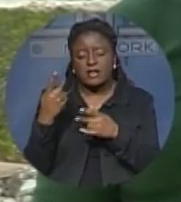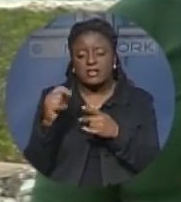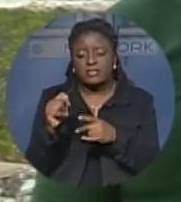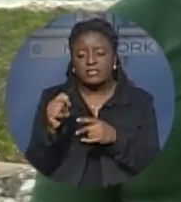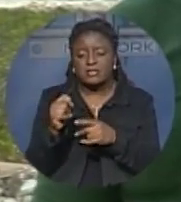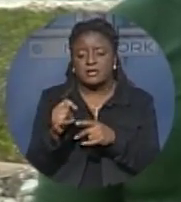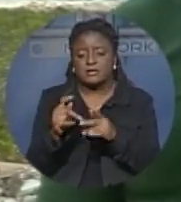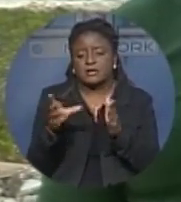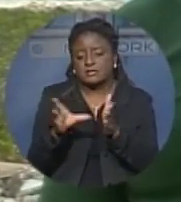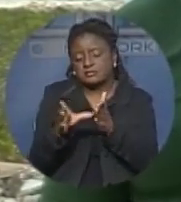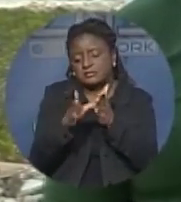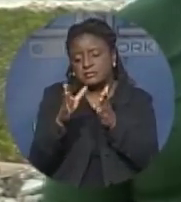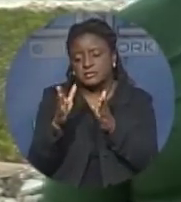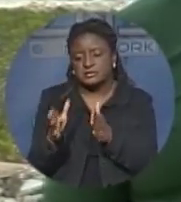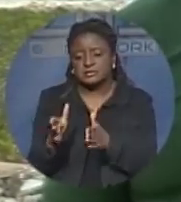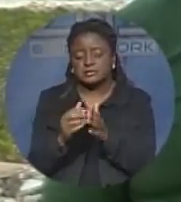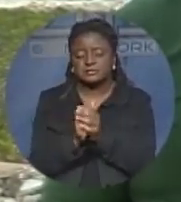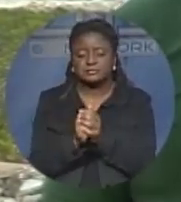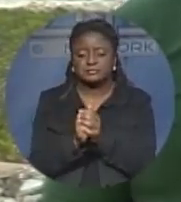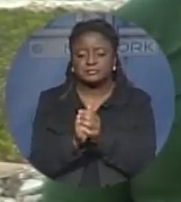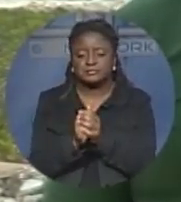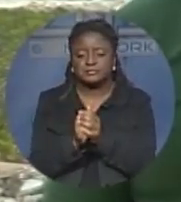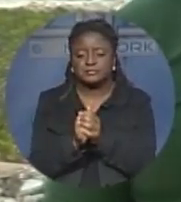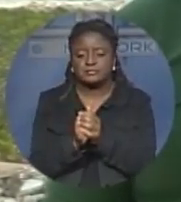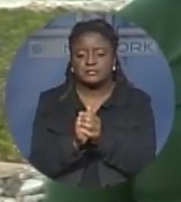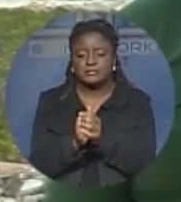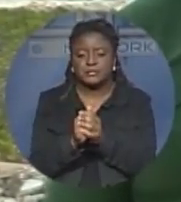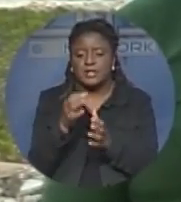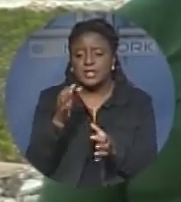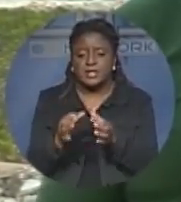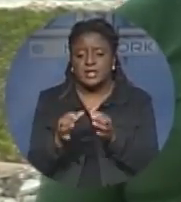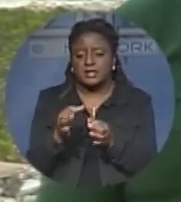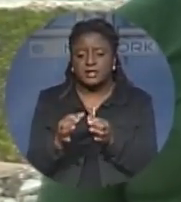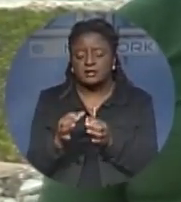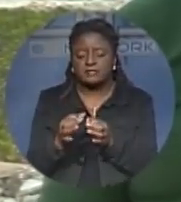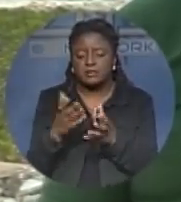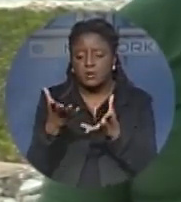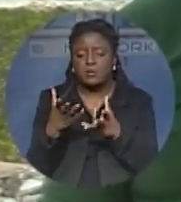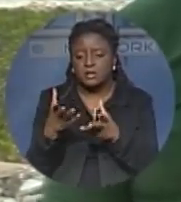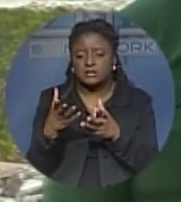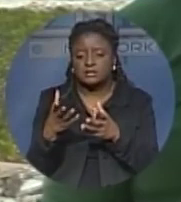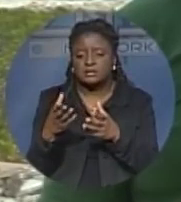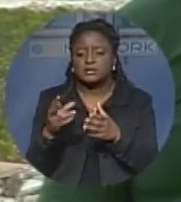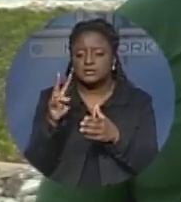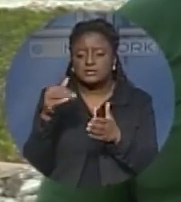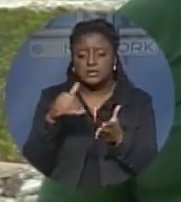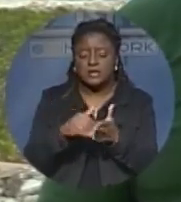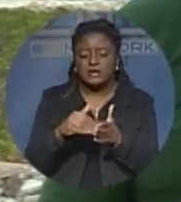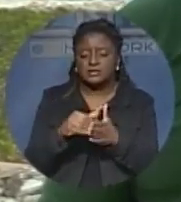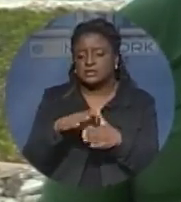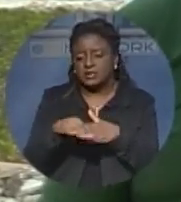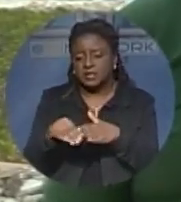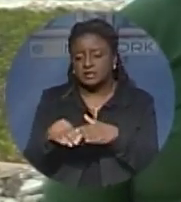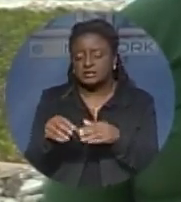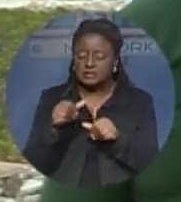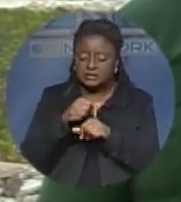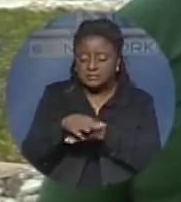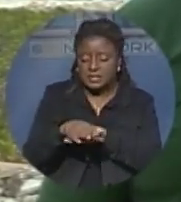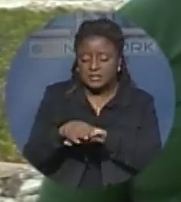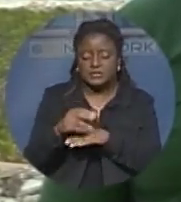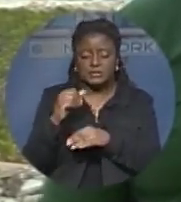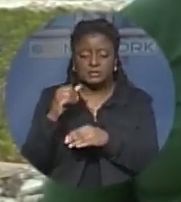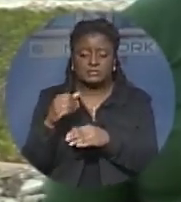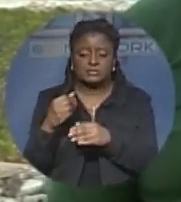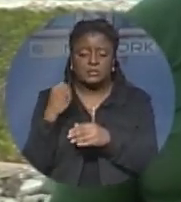accomplice in the vehicle, but if the accomplice wants $2,000 to spend the more, come to the National Trust, turn the idiot in, and we'll give you $2